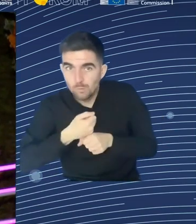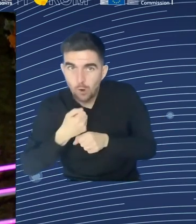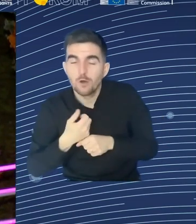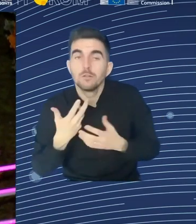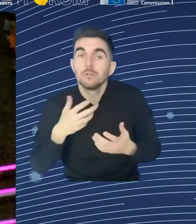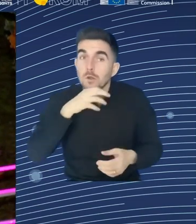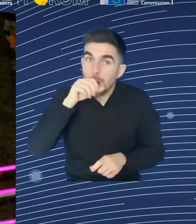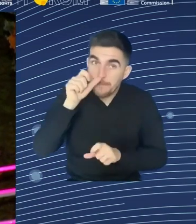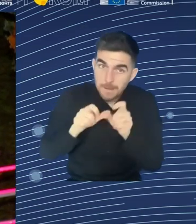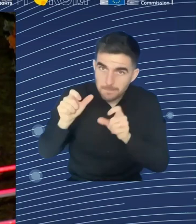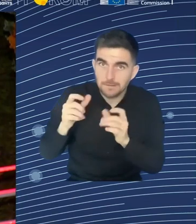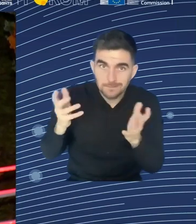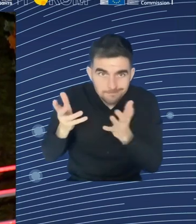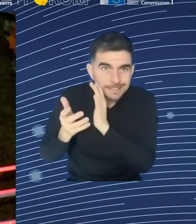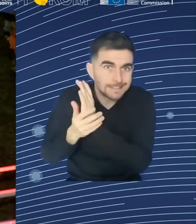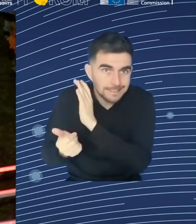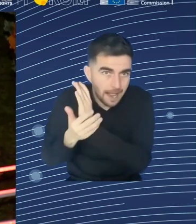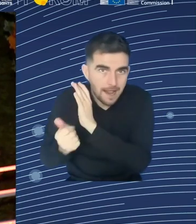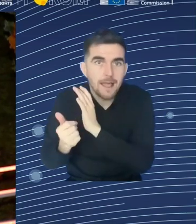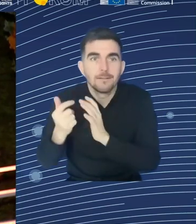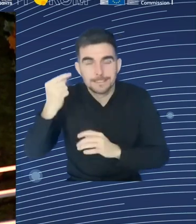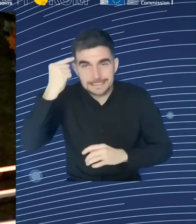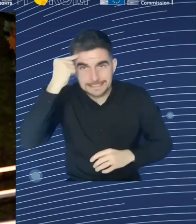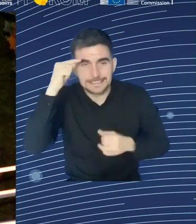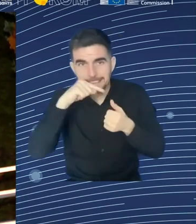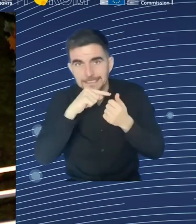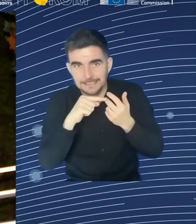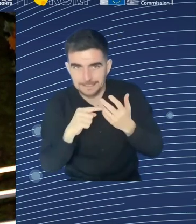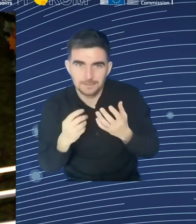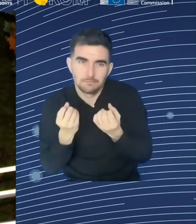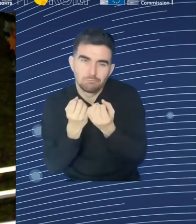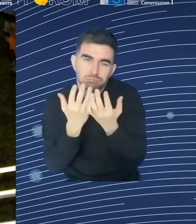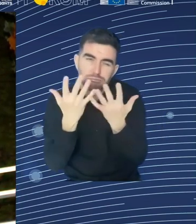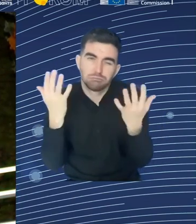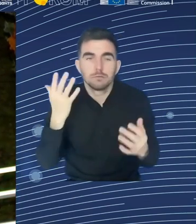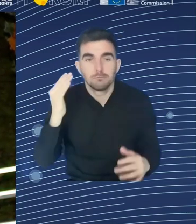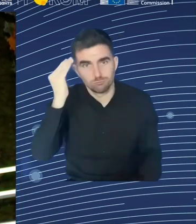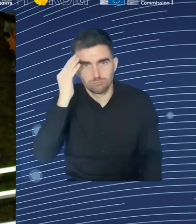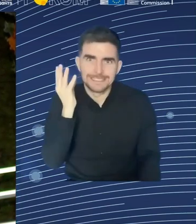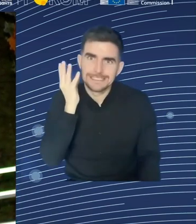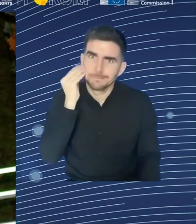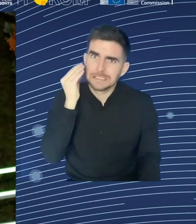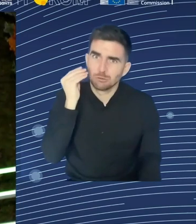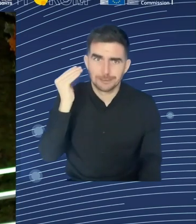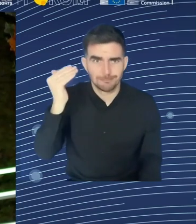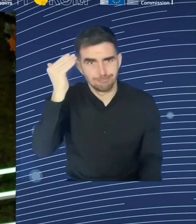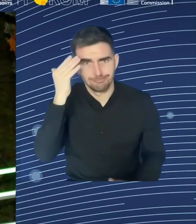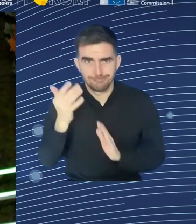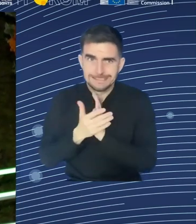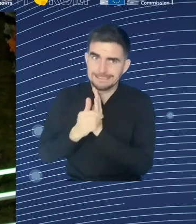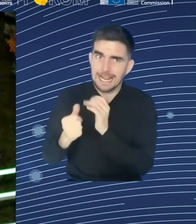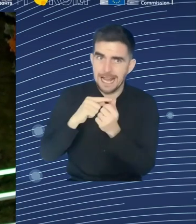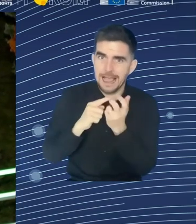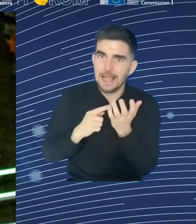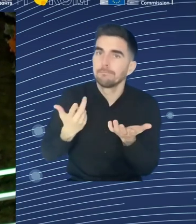situation. So we have to build upon their existing skills and, again, have these short skills. And lastly, to say there is also a gender dimension.